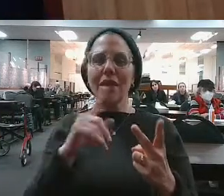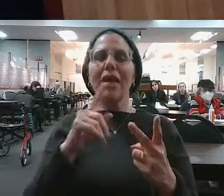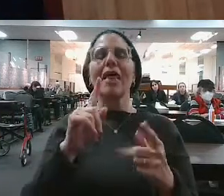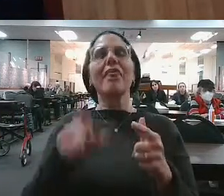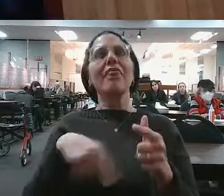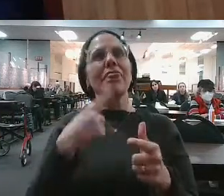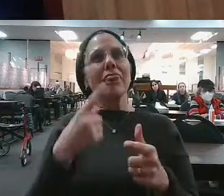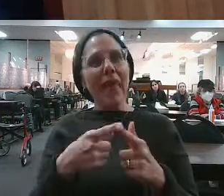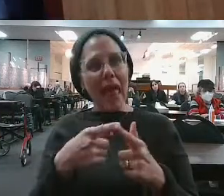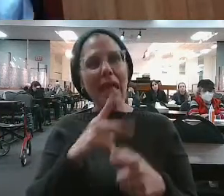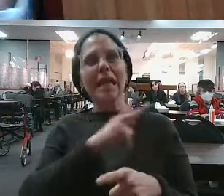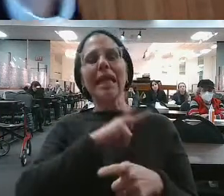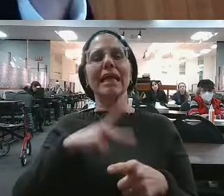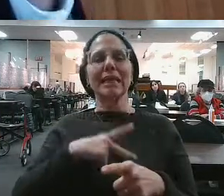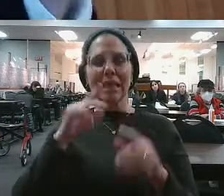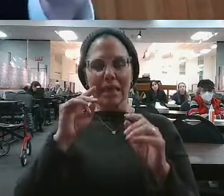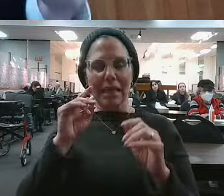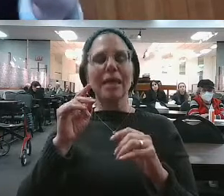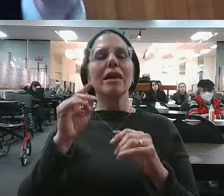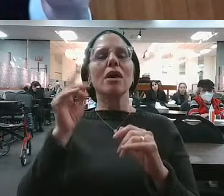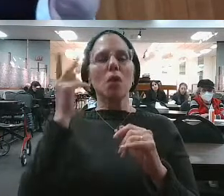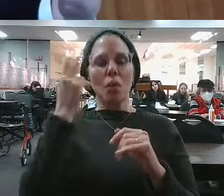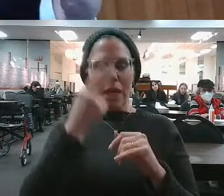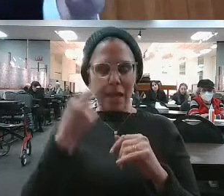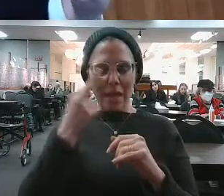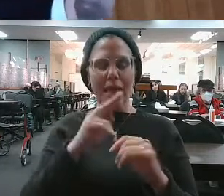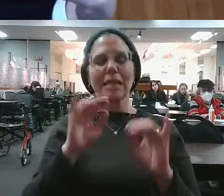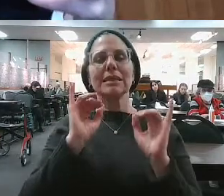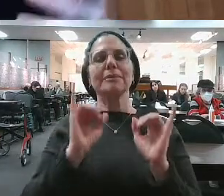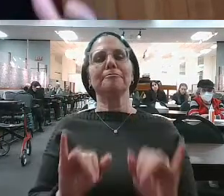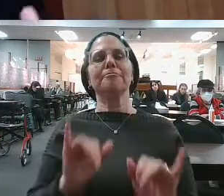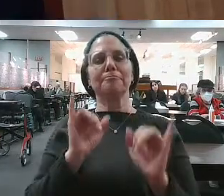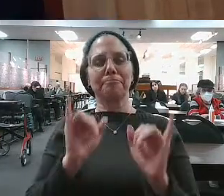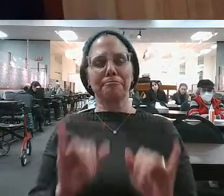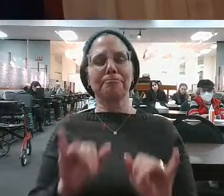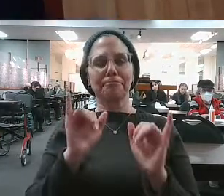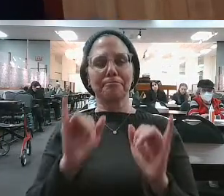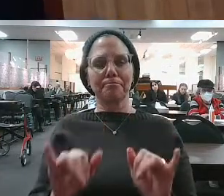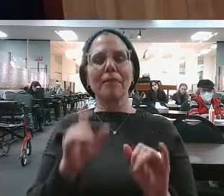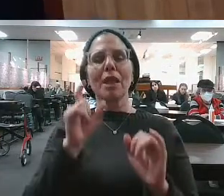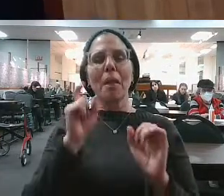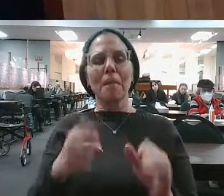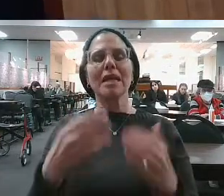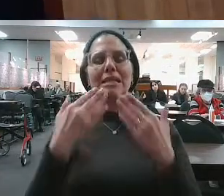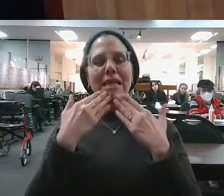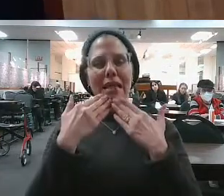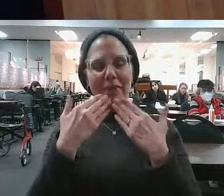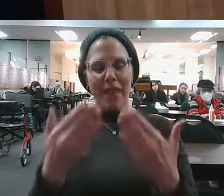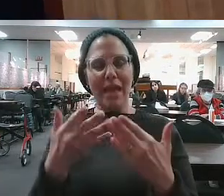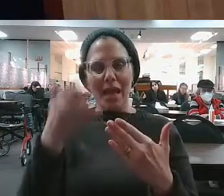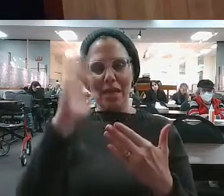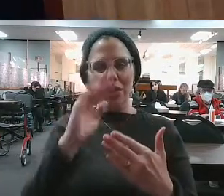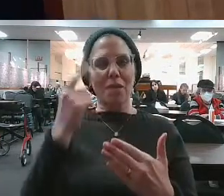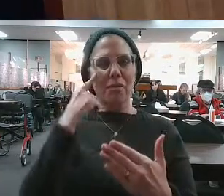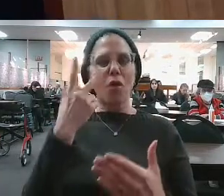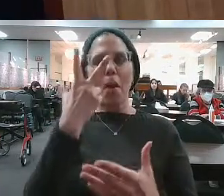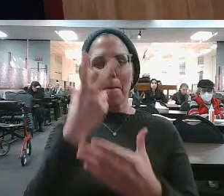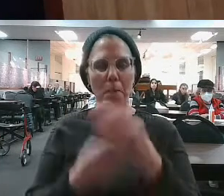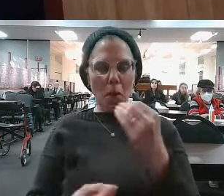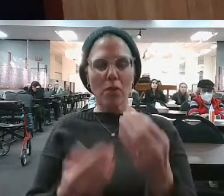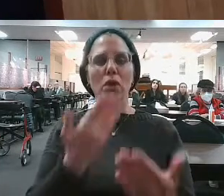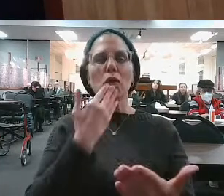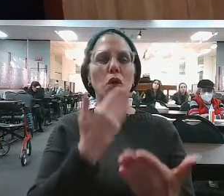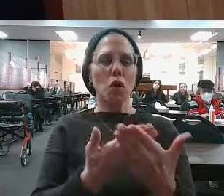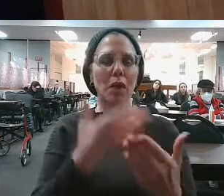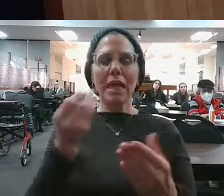thanks for bad. Why would I give thanks for bad? That doesn't make any sense. Until I realized that even from the negative, even